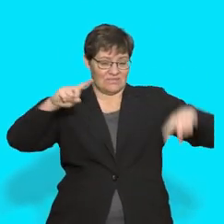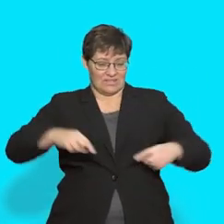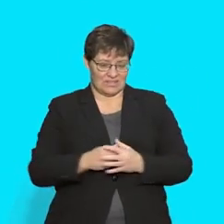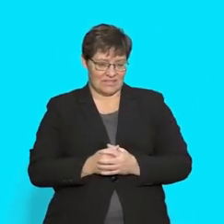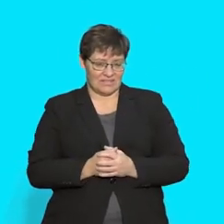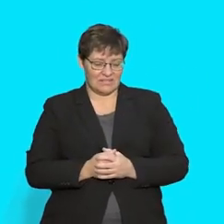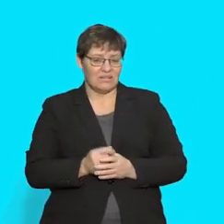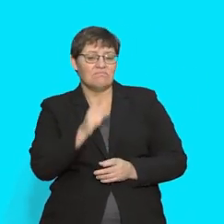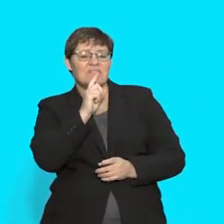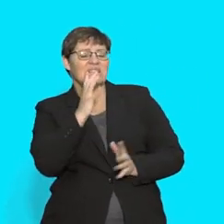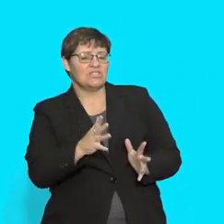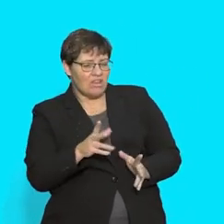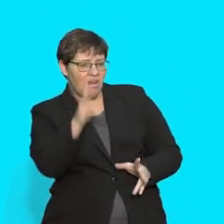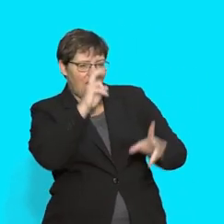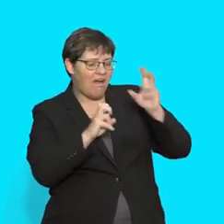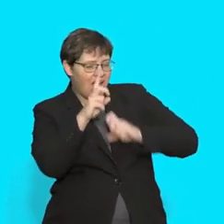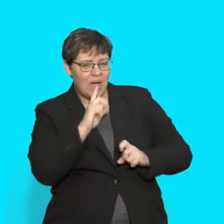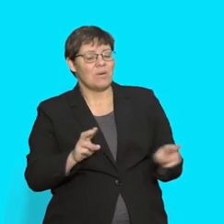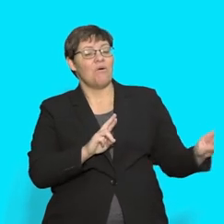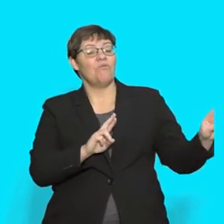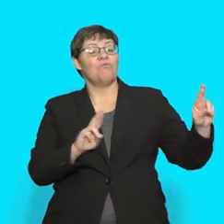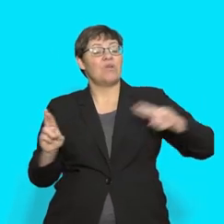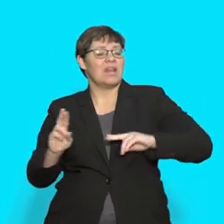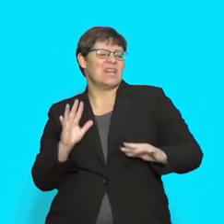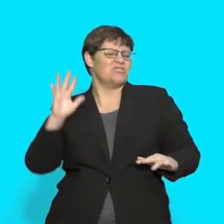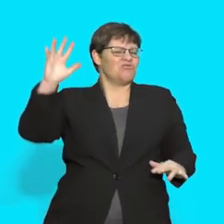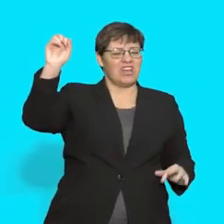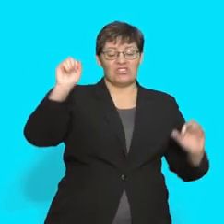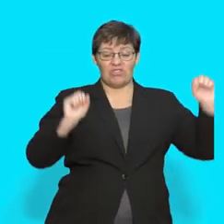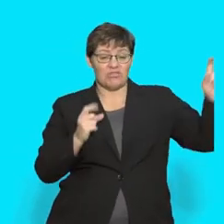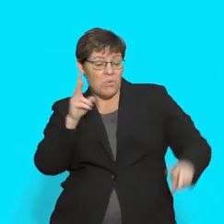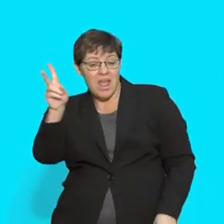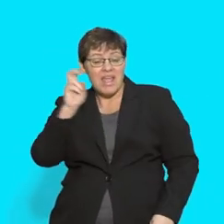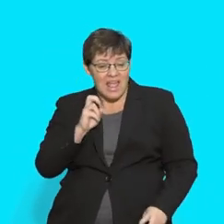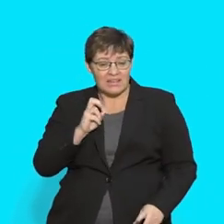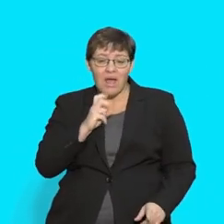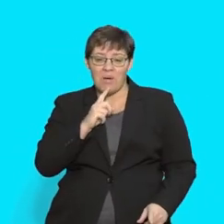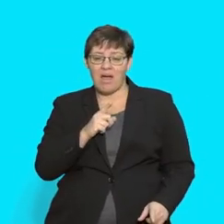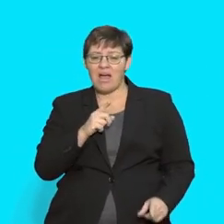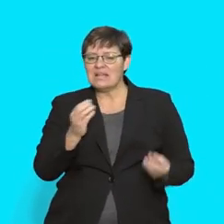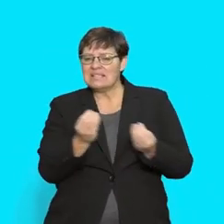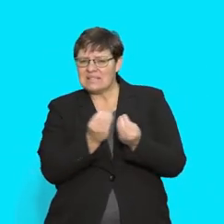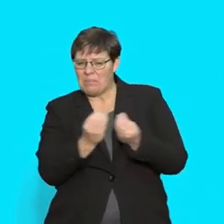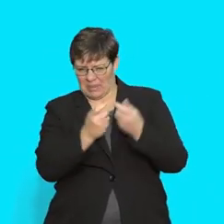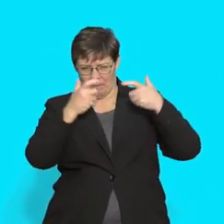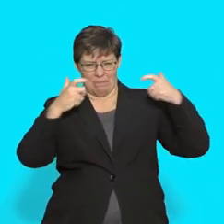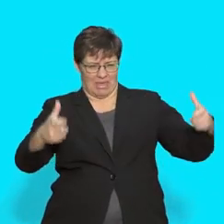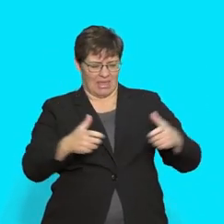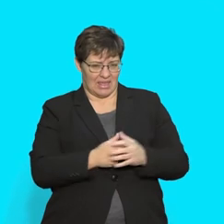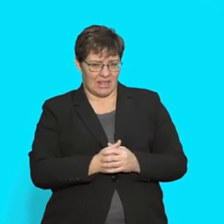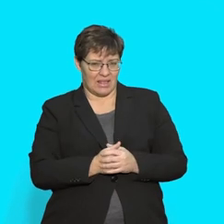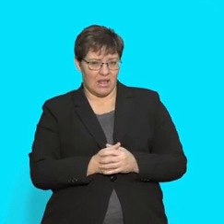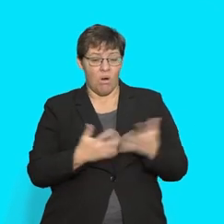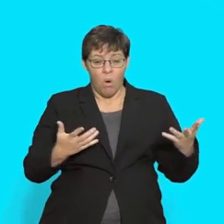teacher and be ready to stretch up high when you hear a sound that is made by something big Or bend down